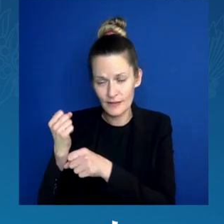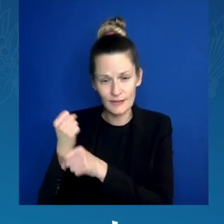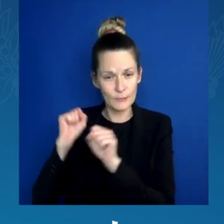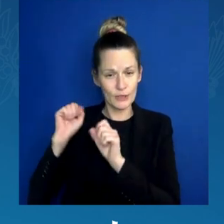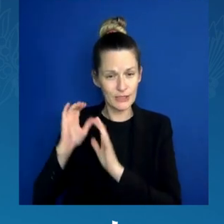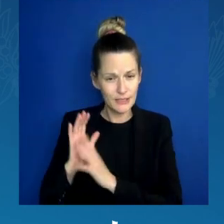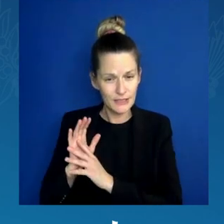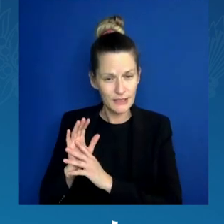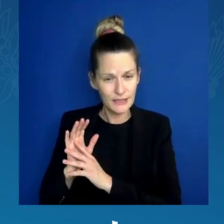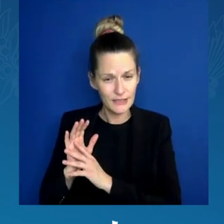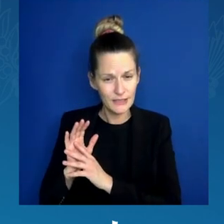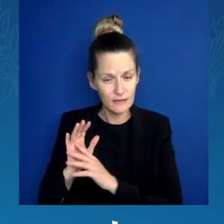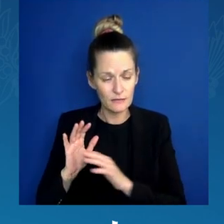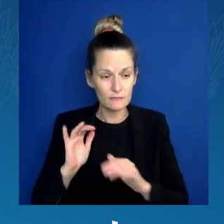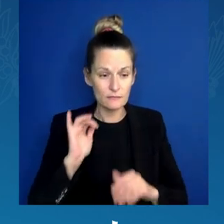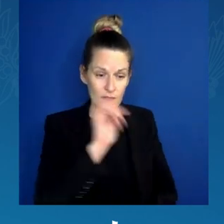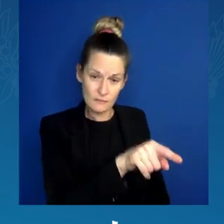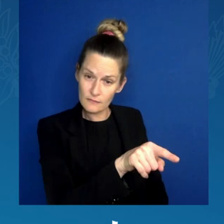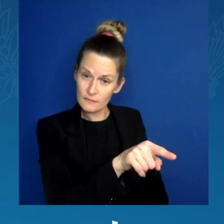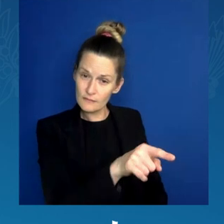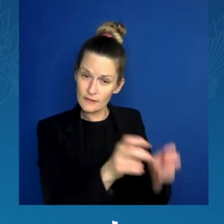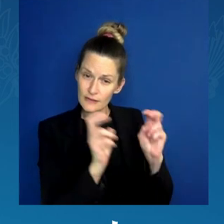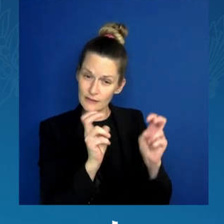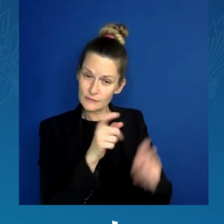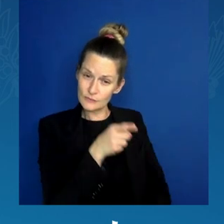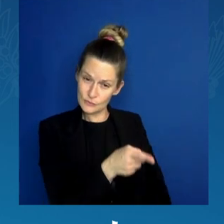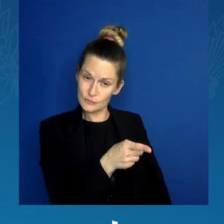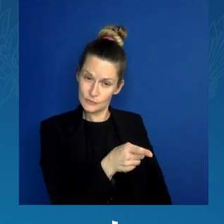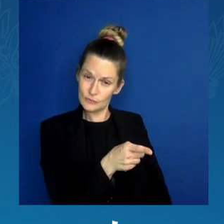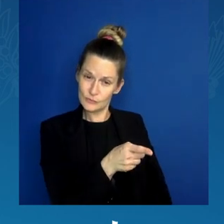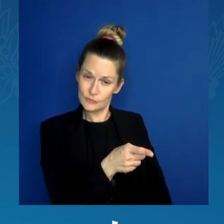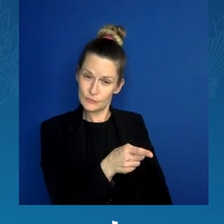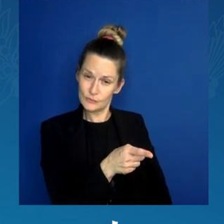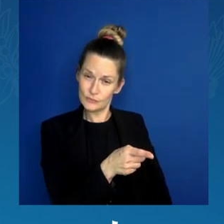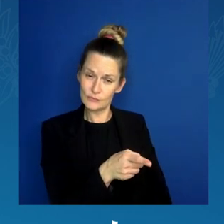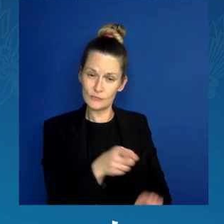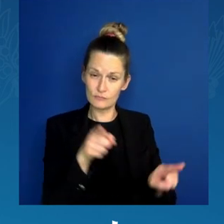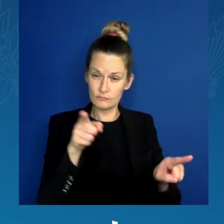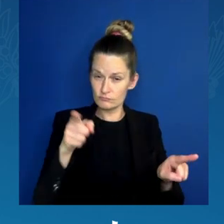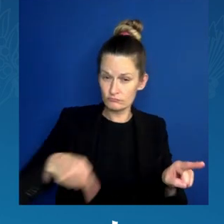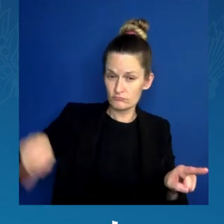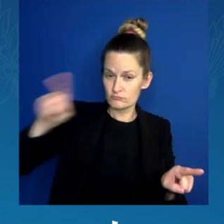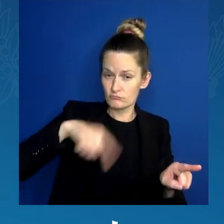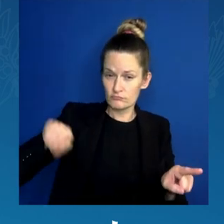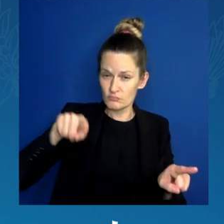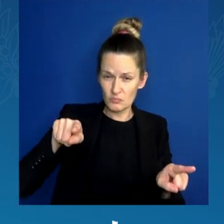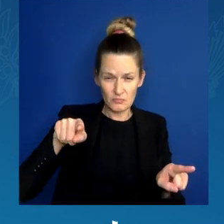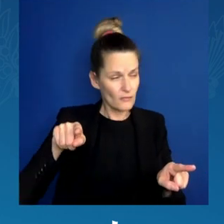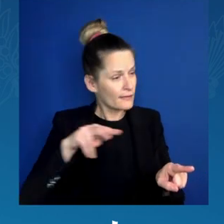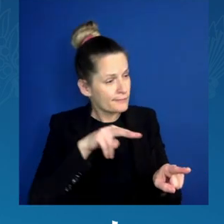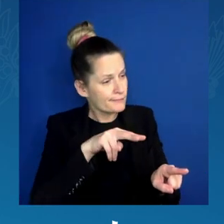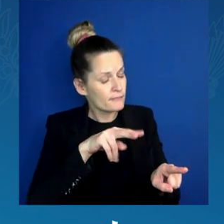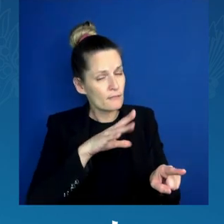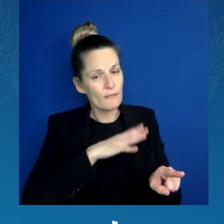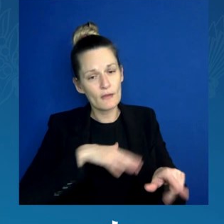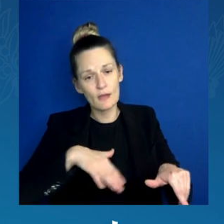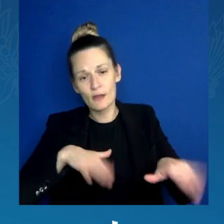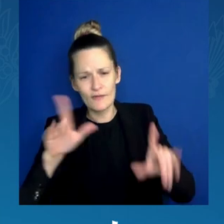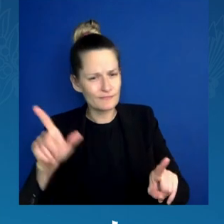One does not have to abandon their faith or their deeply held beliefs to agree